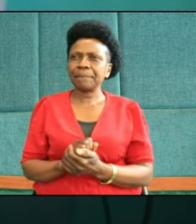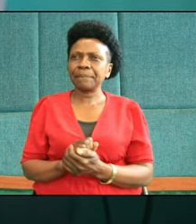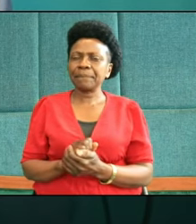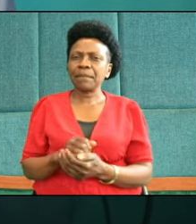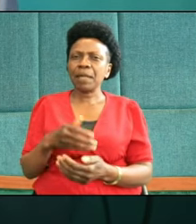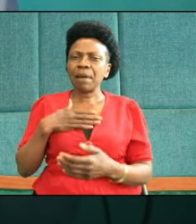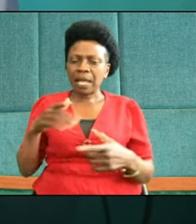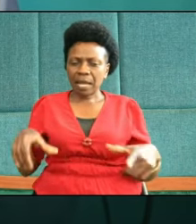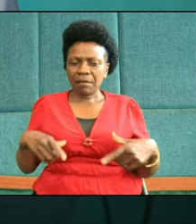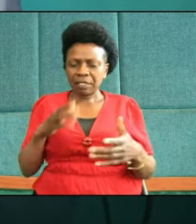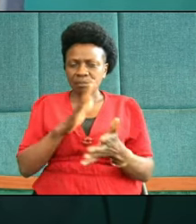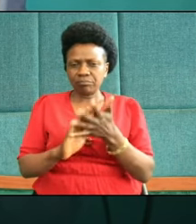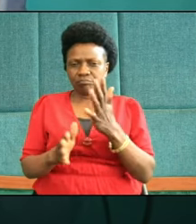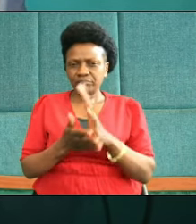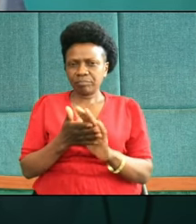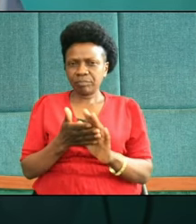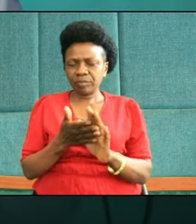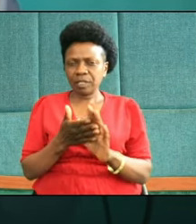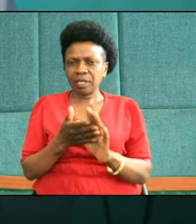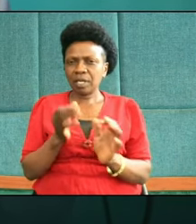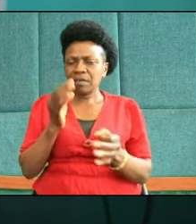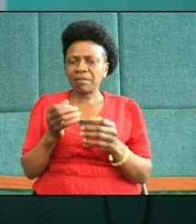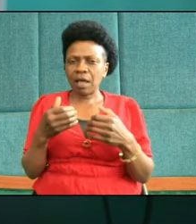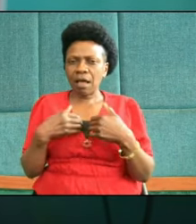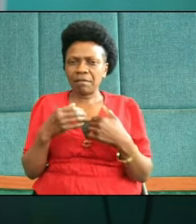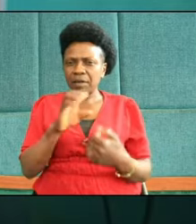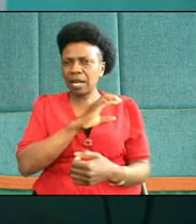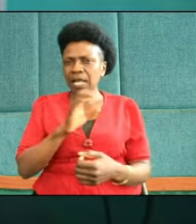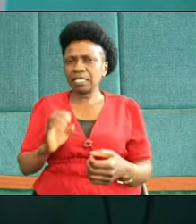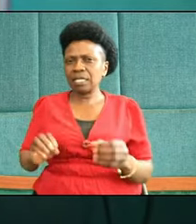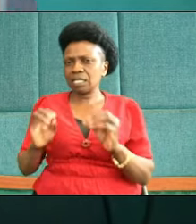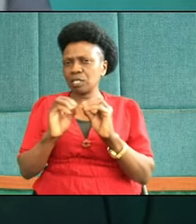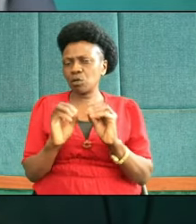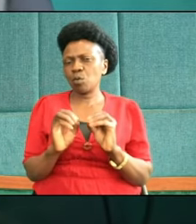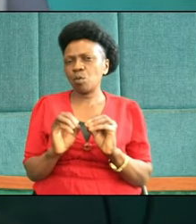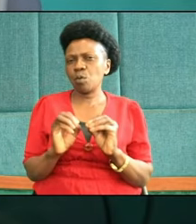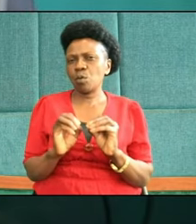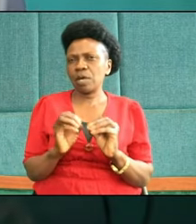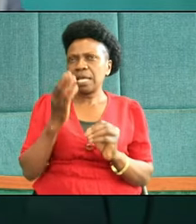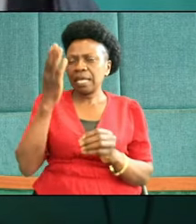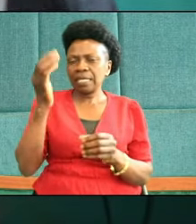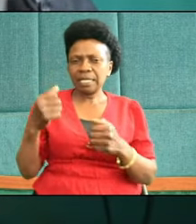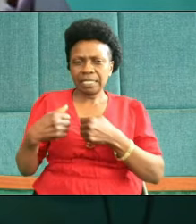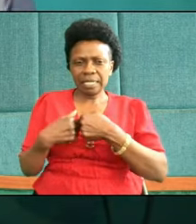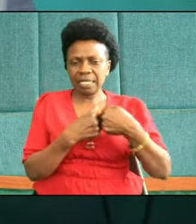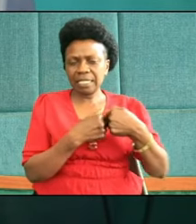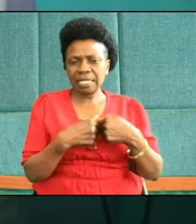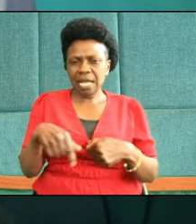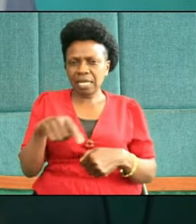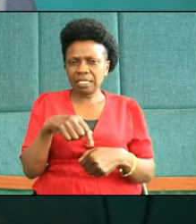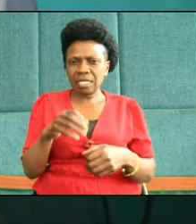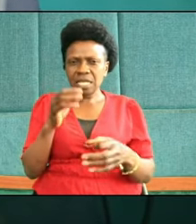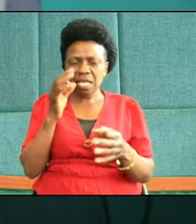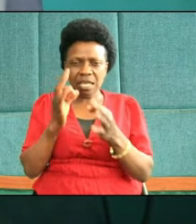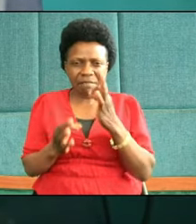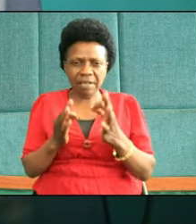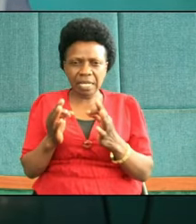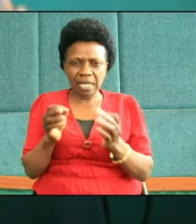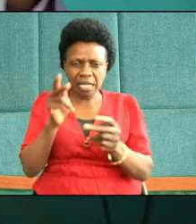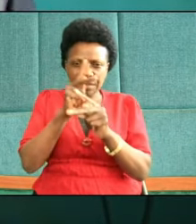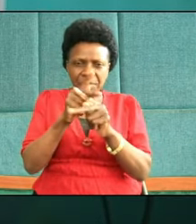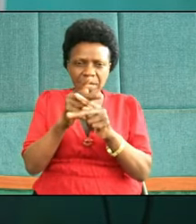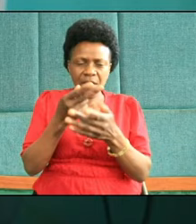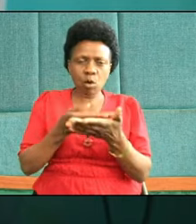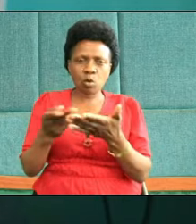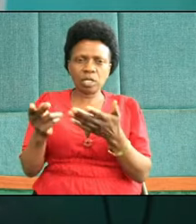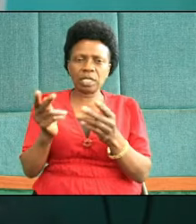is empty with no meaning. Yes, I may be challenged even in keeping the Holy Sabbath, I